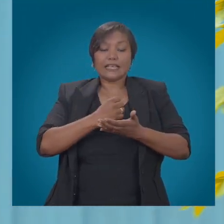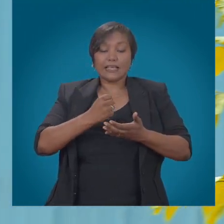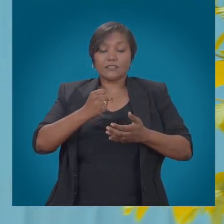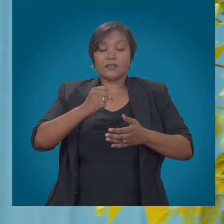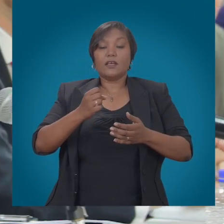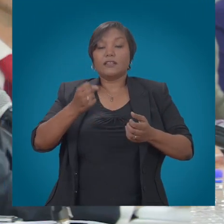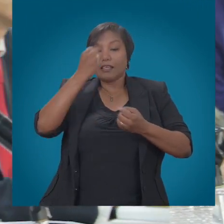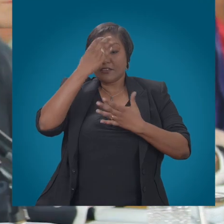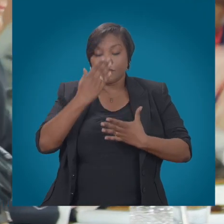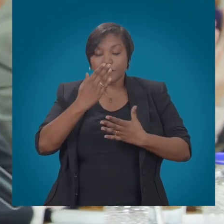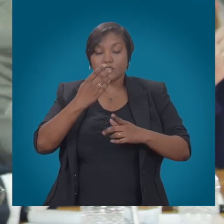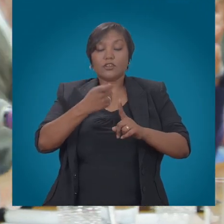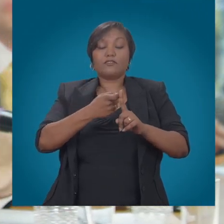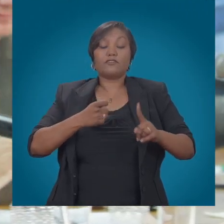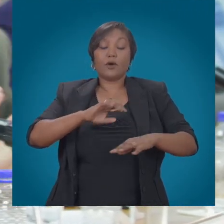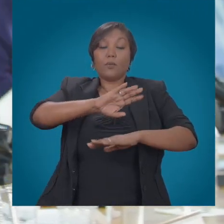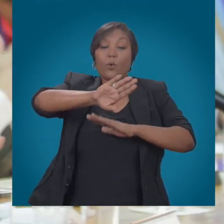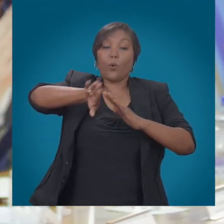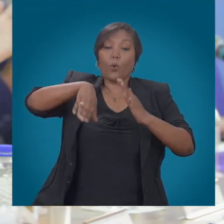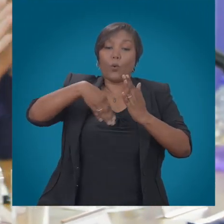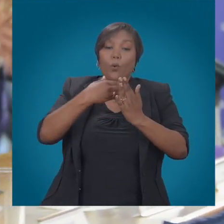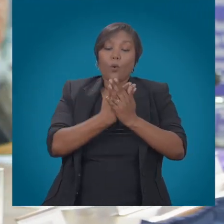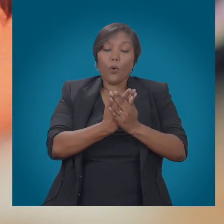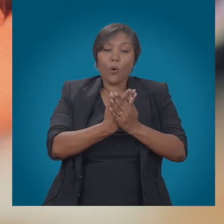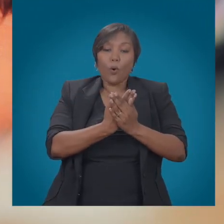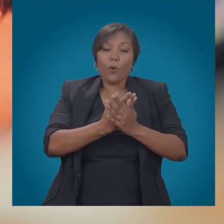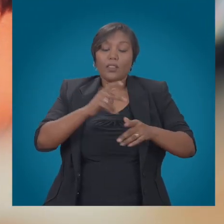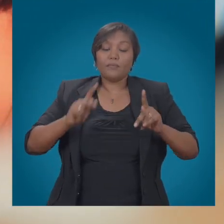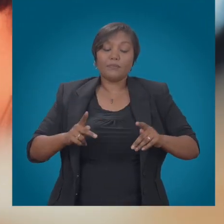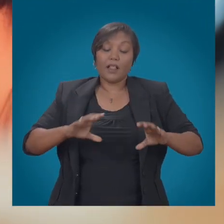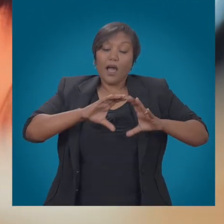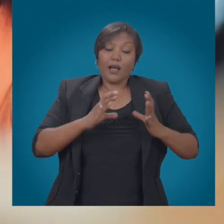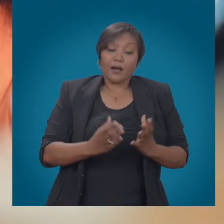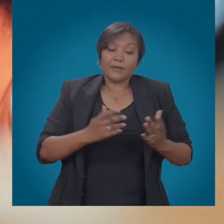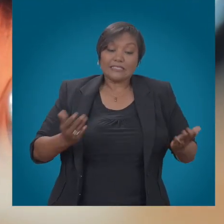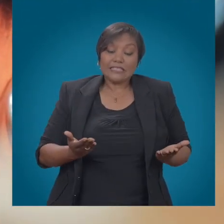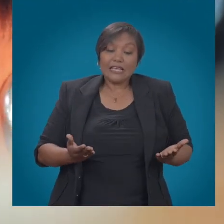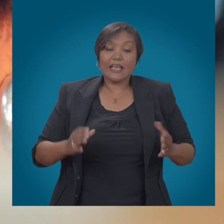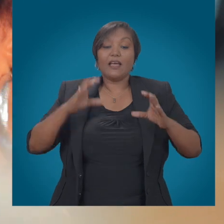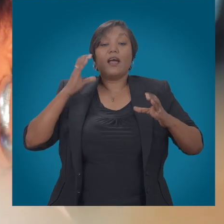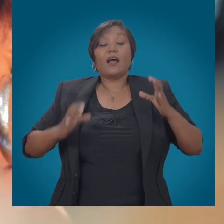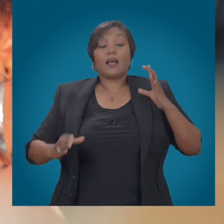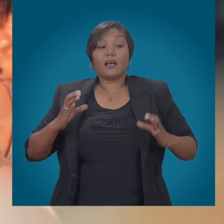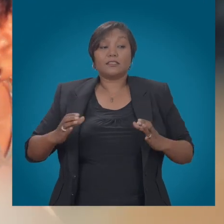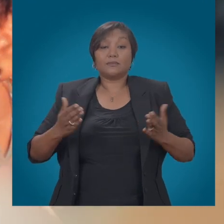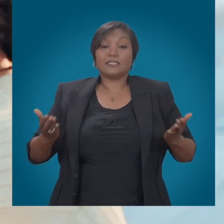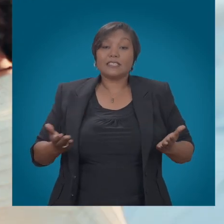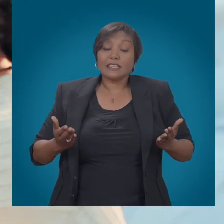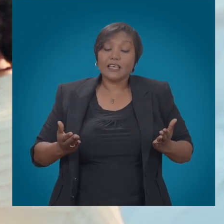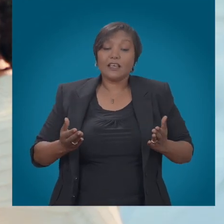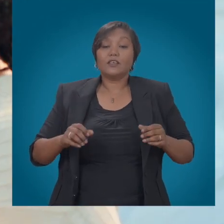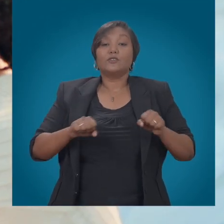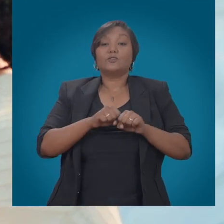and their impact on the telecommunications landscape. TAT's principal objective in staging its ICT open forum focused